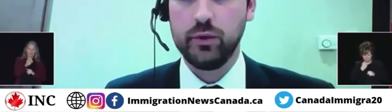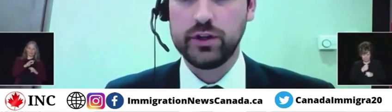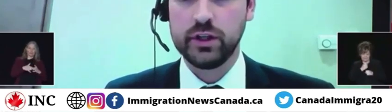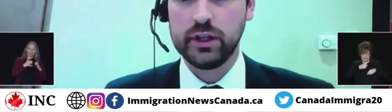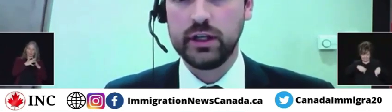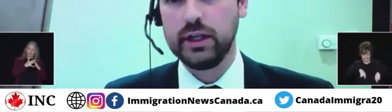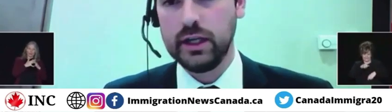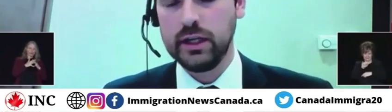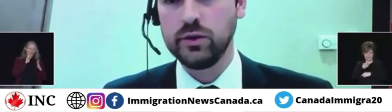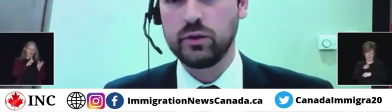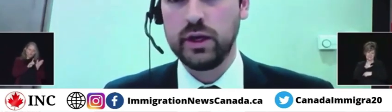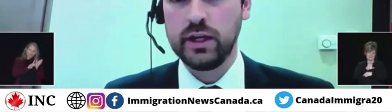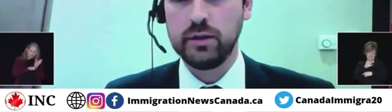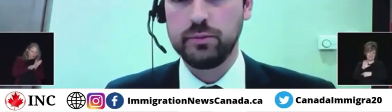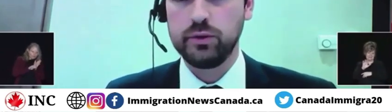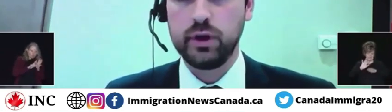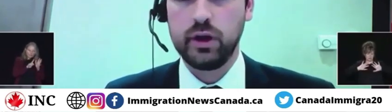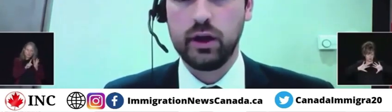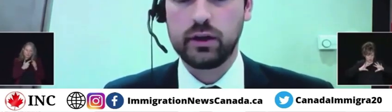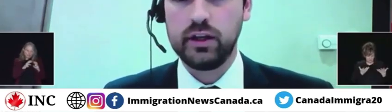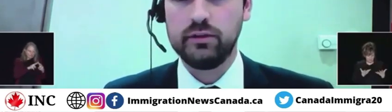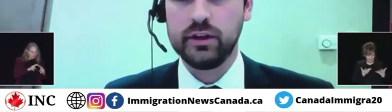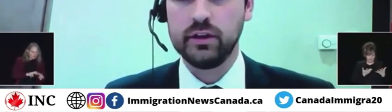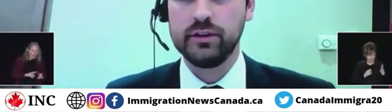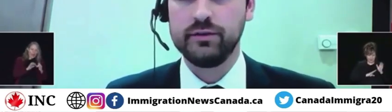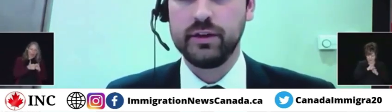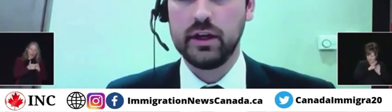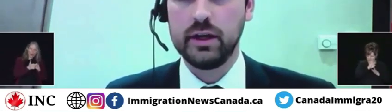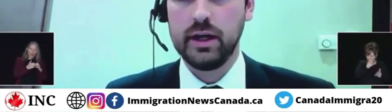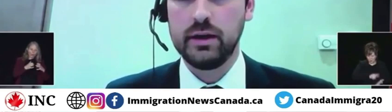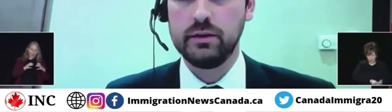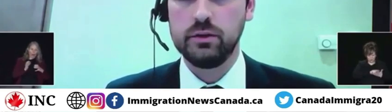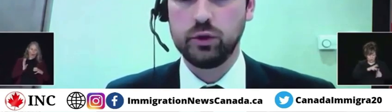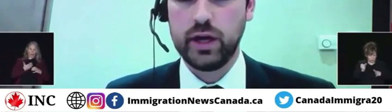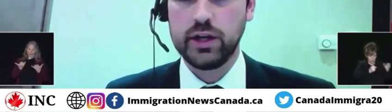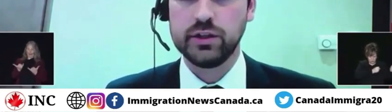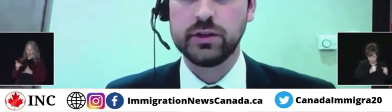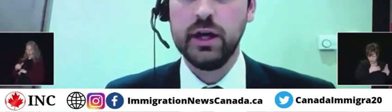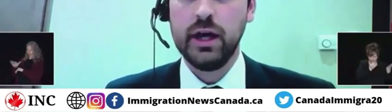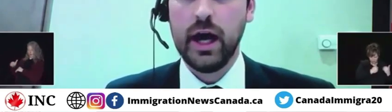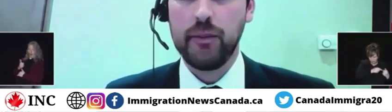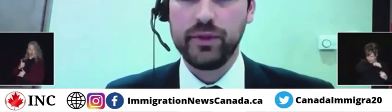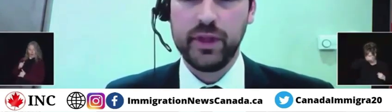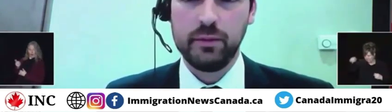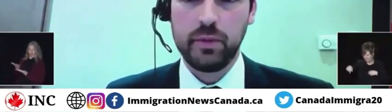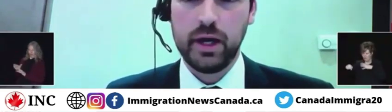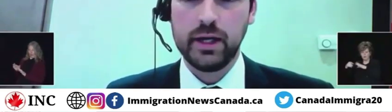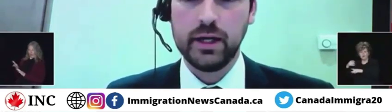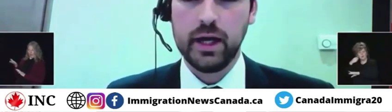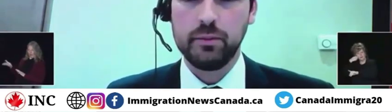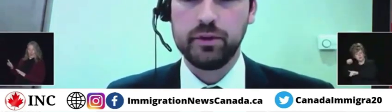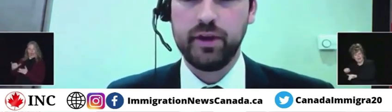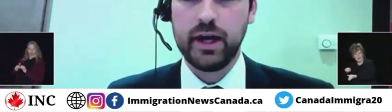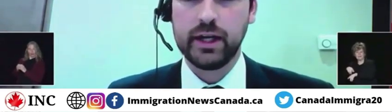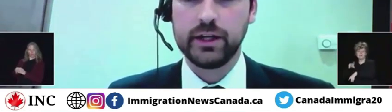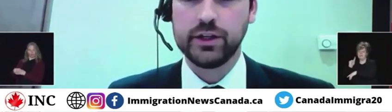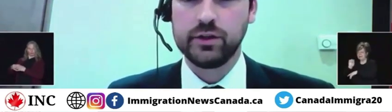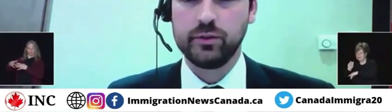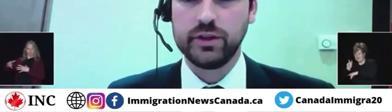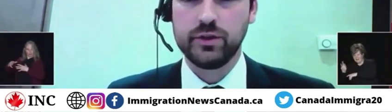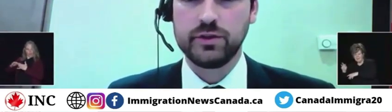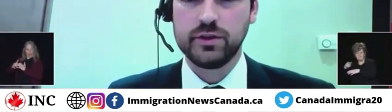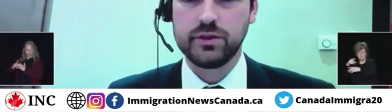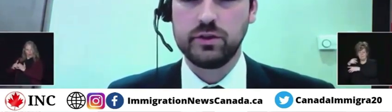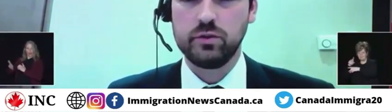originally in Ukraine at both our Kiev and Lviv locations, but then by providing